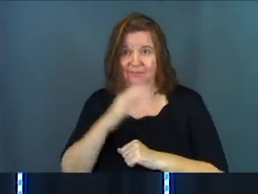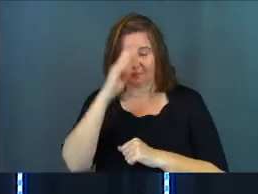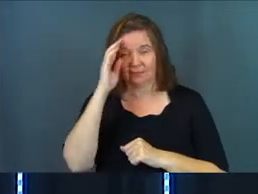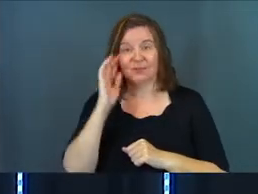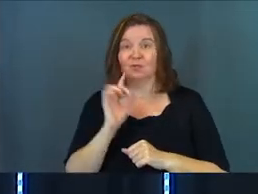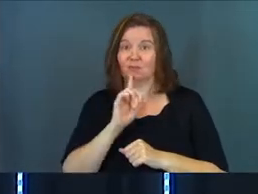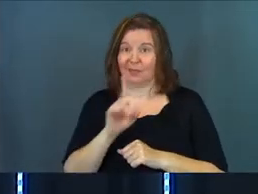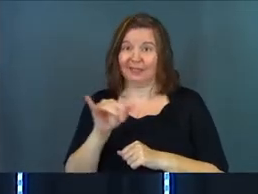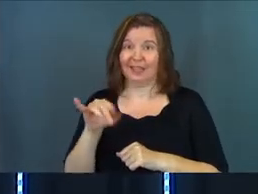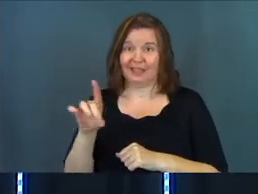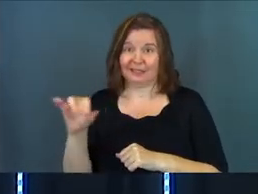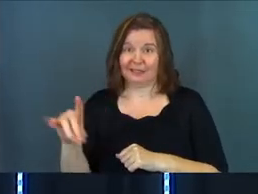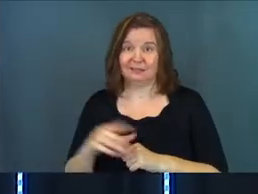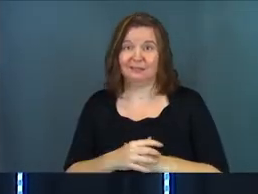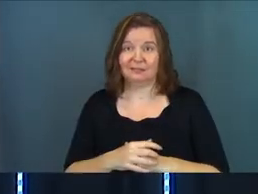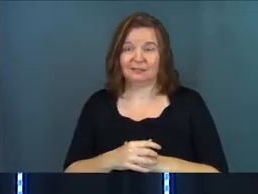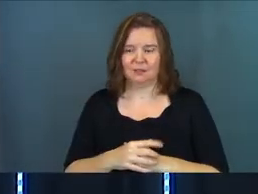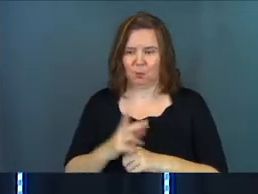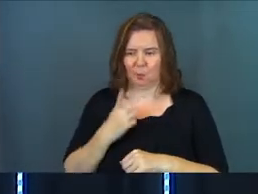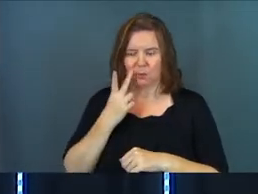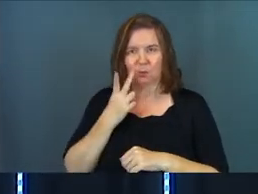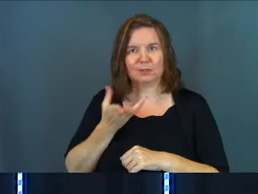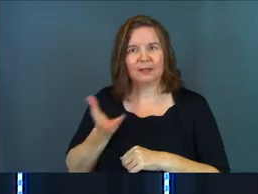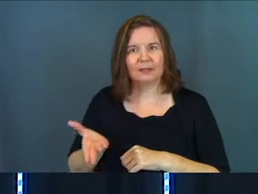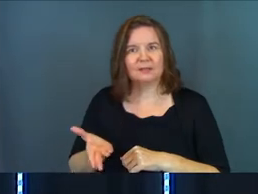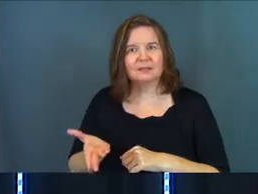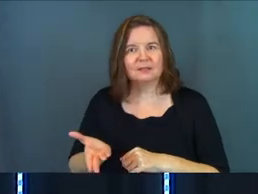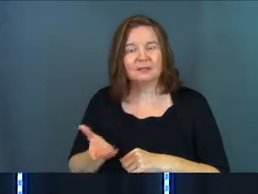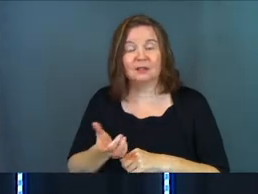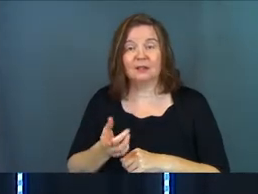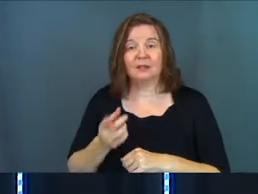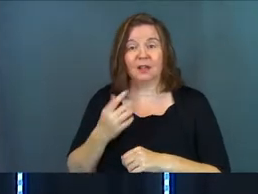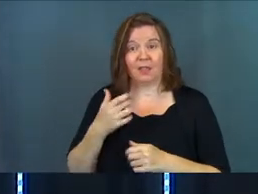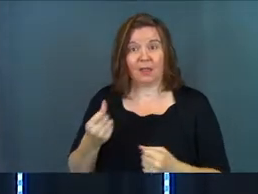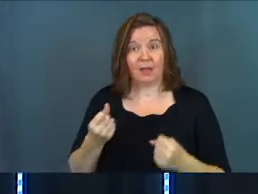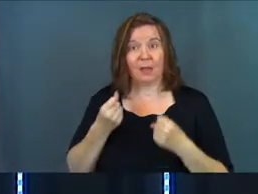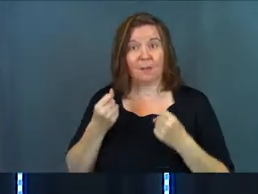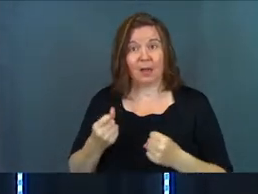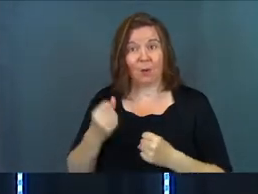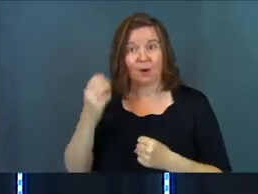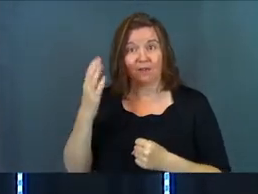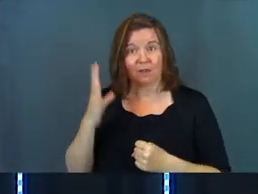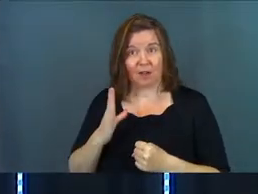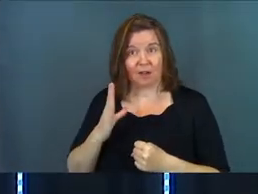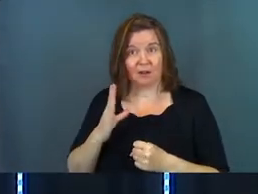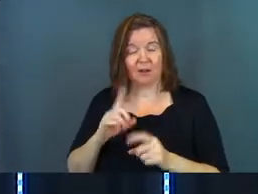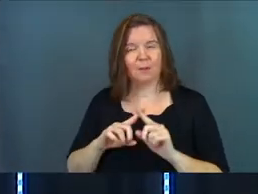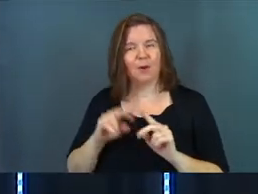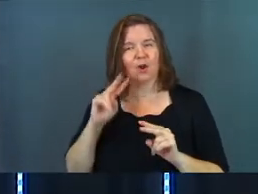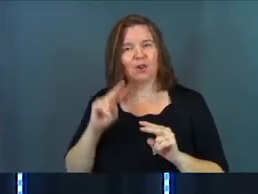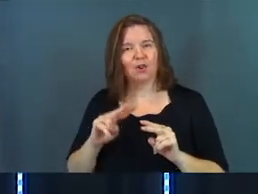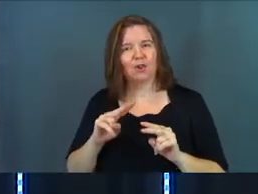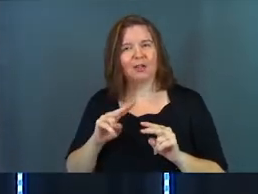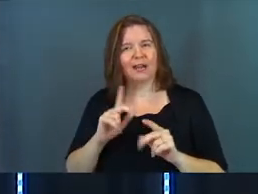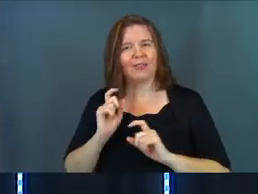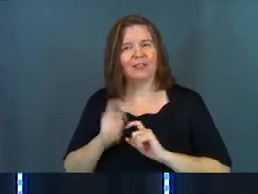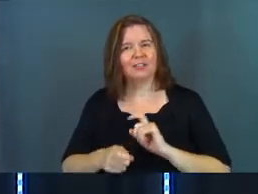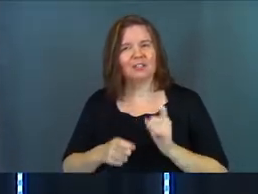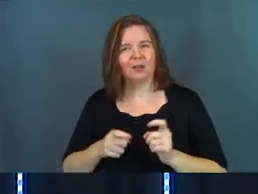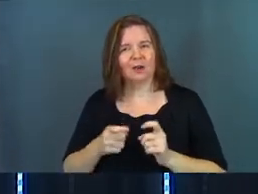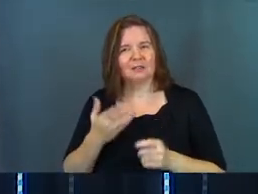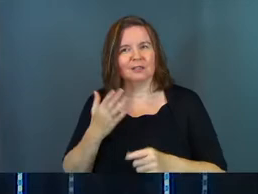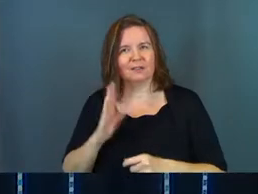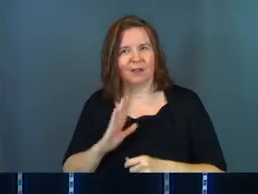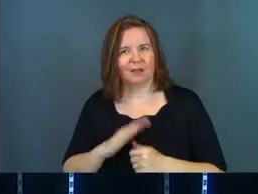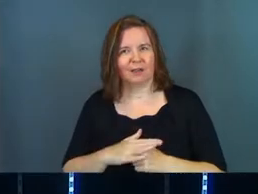You bet they did. What do you see in this? Not only the power of God, but look at the generosity of